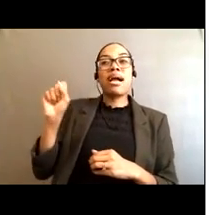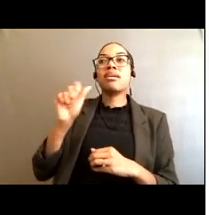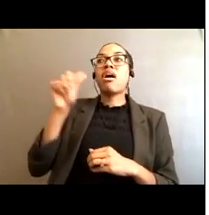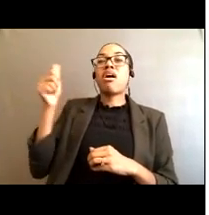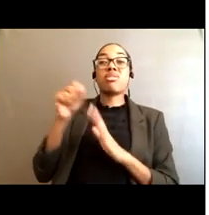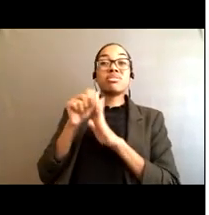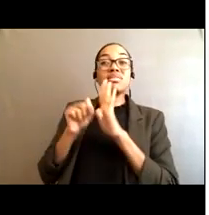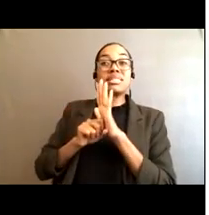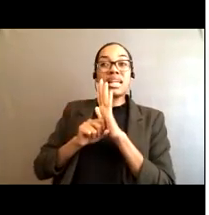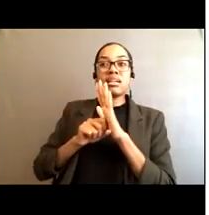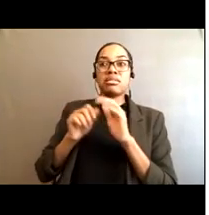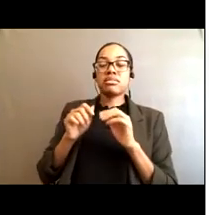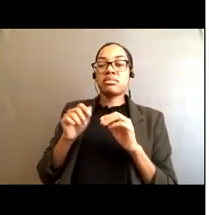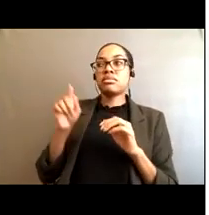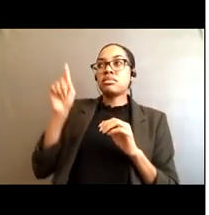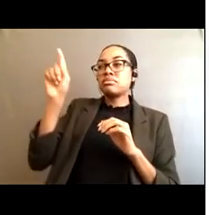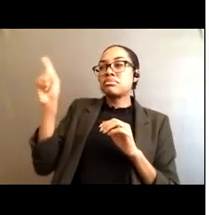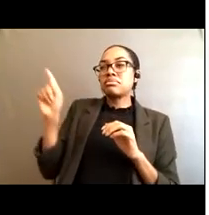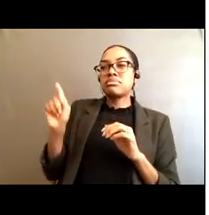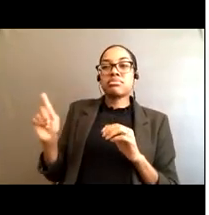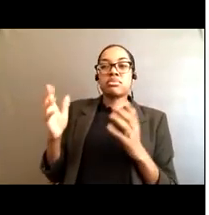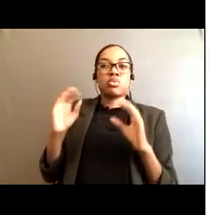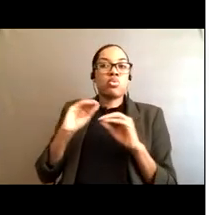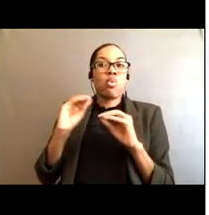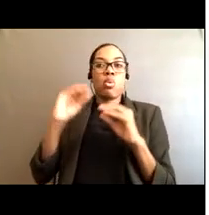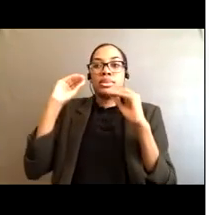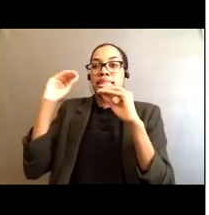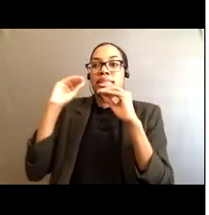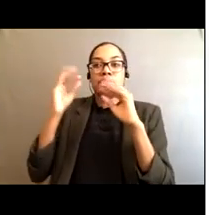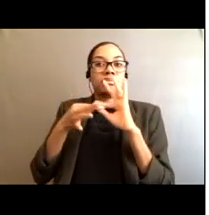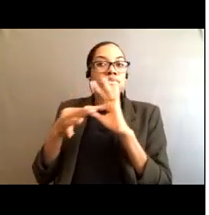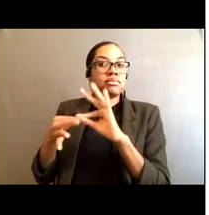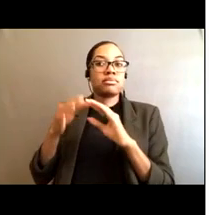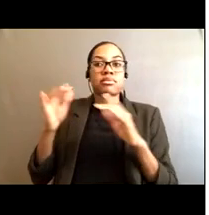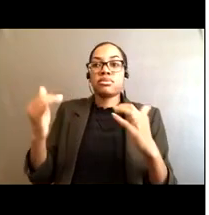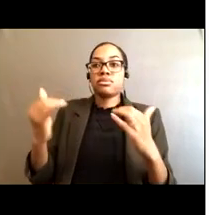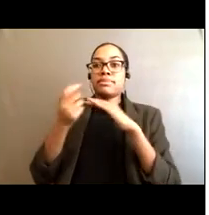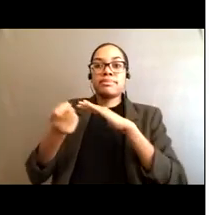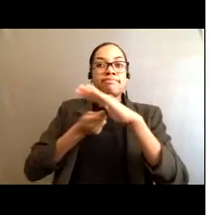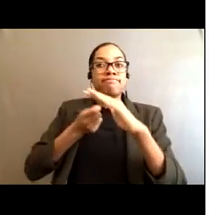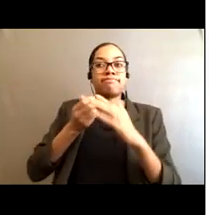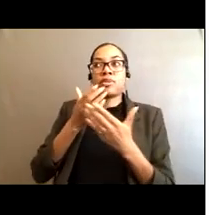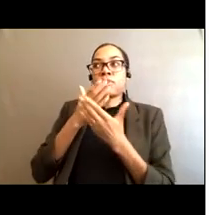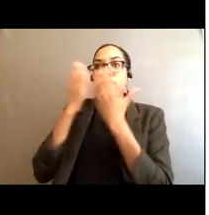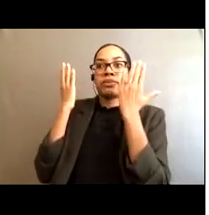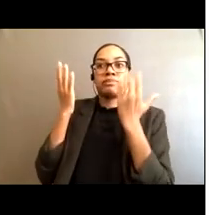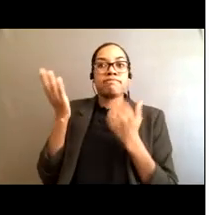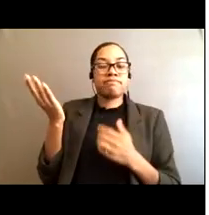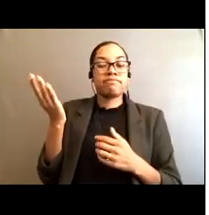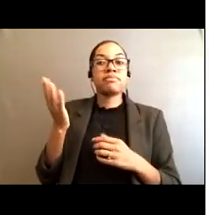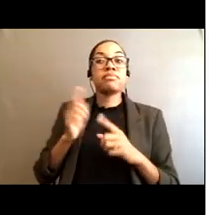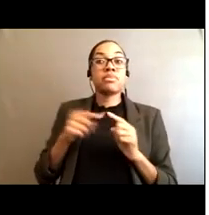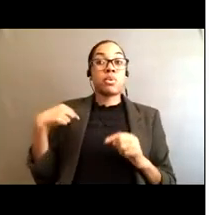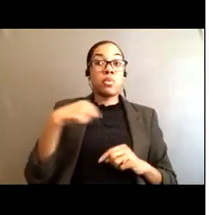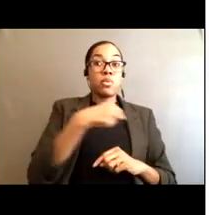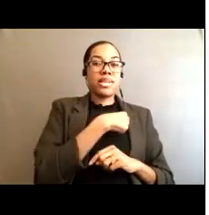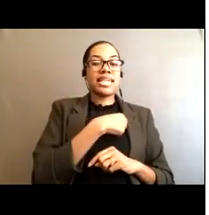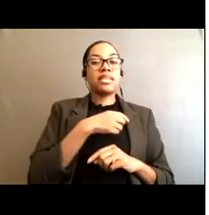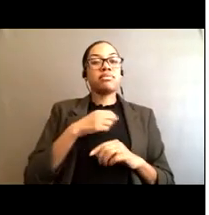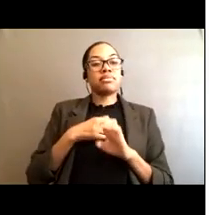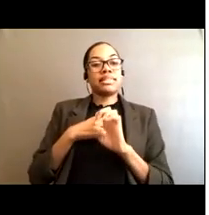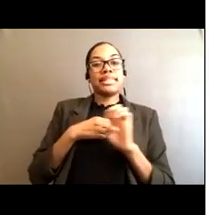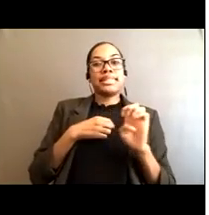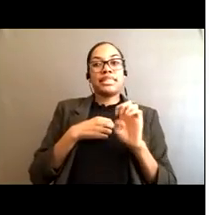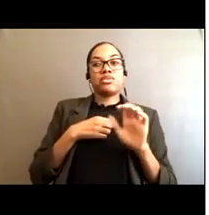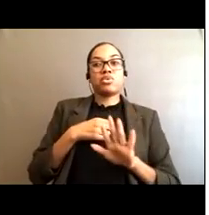about rip currents. Along the coastal areas, we do a lot of work. We do a lot of work with the Division of Services for the Deaf and Hard of